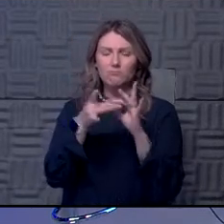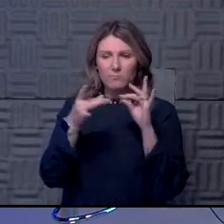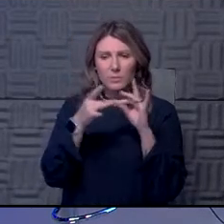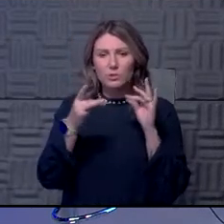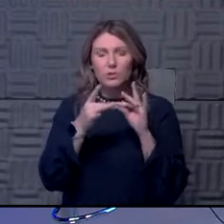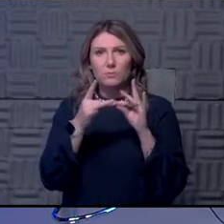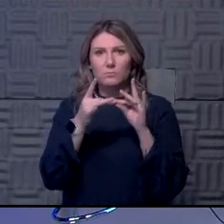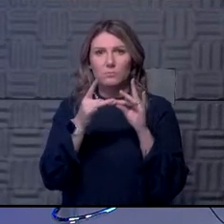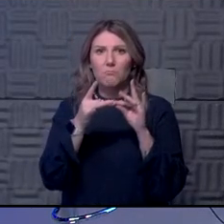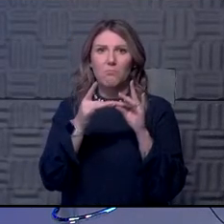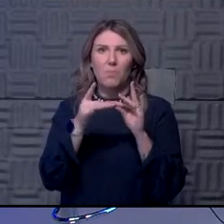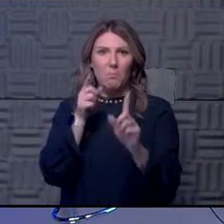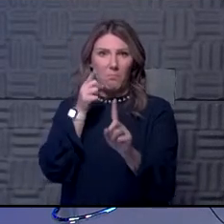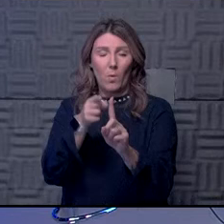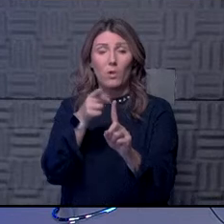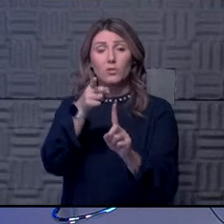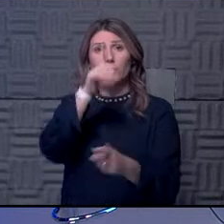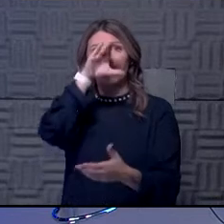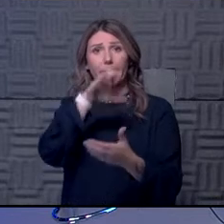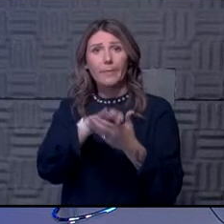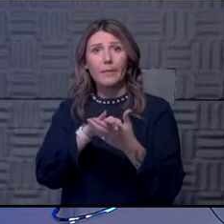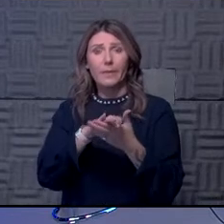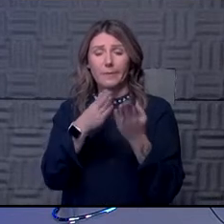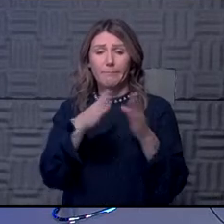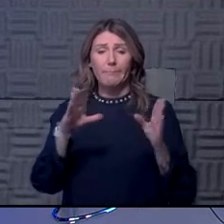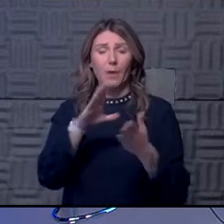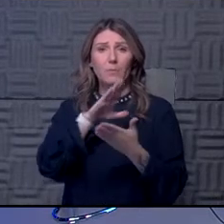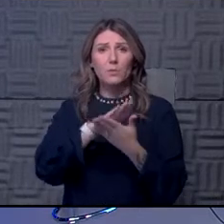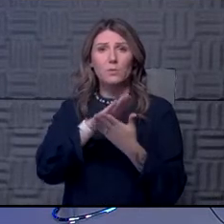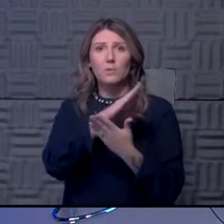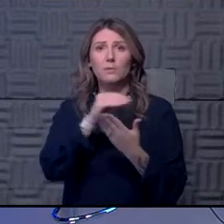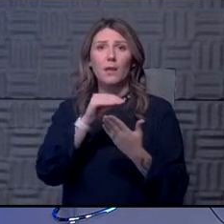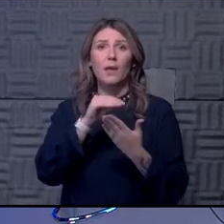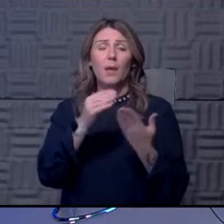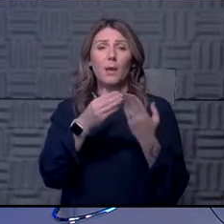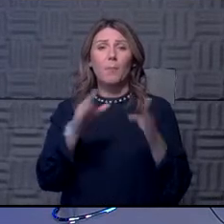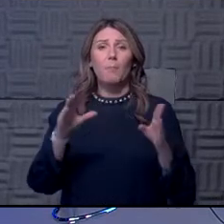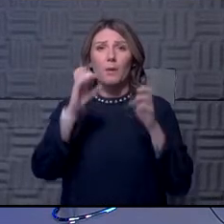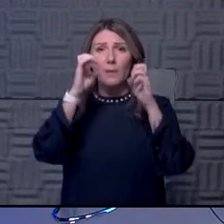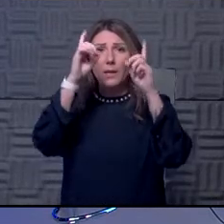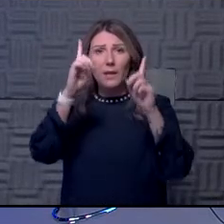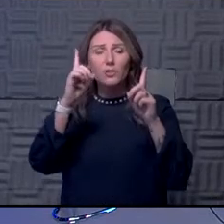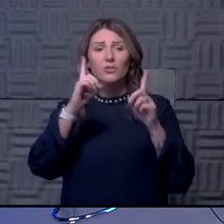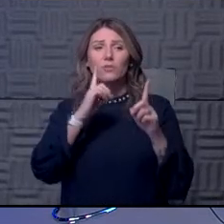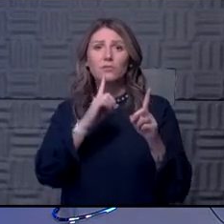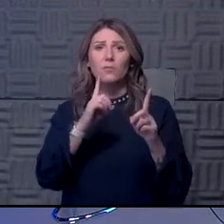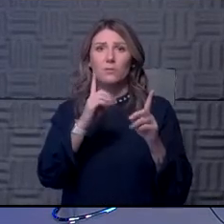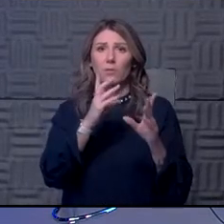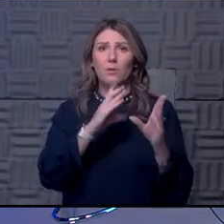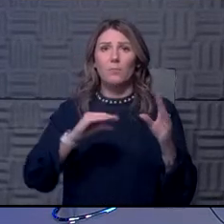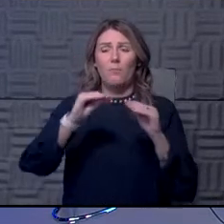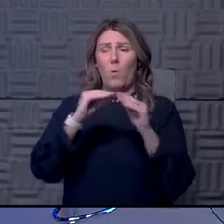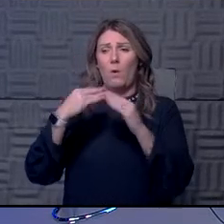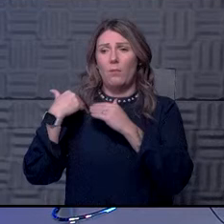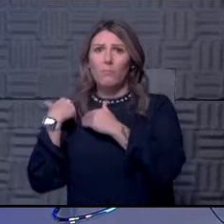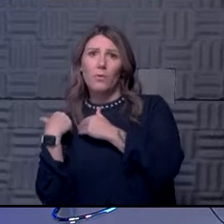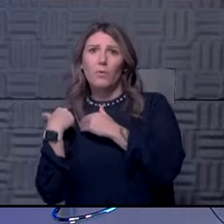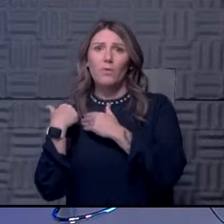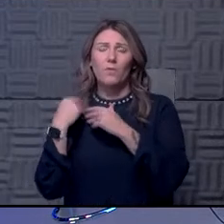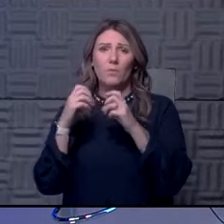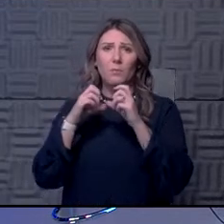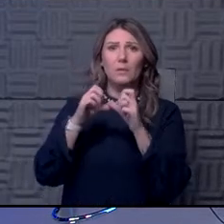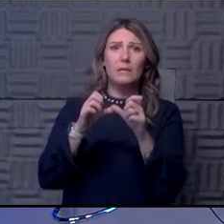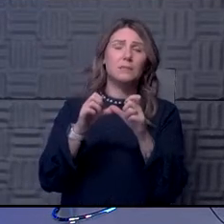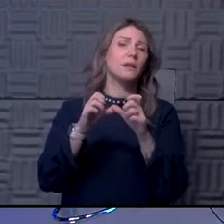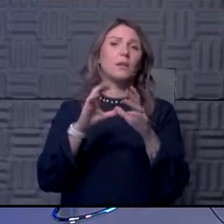which is, she believes that the public schools and public educators in the community are shouldering more of the burden for maintaining community